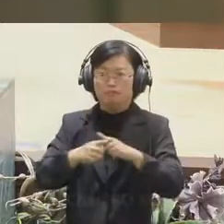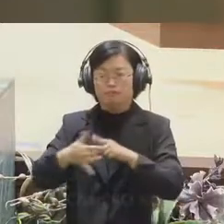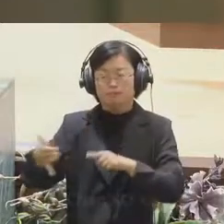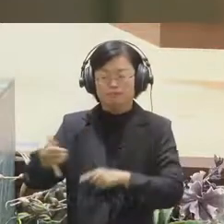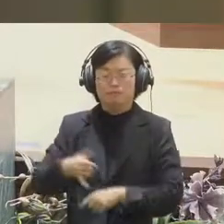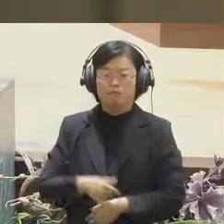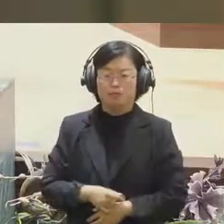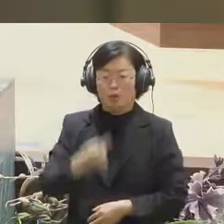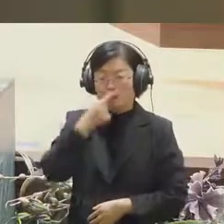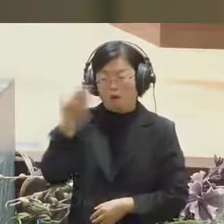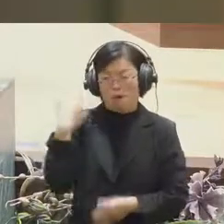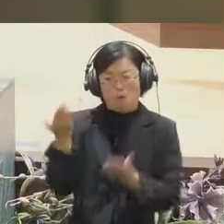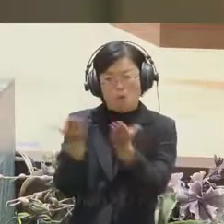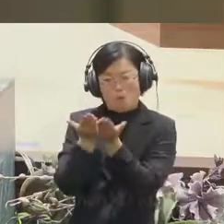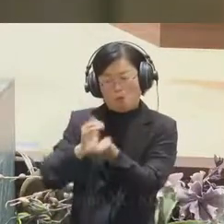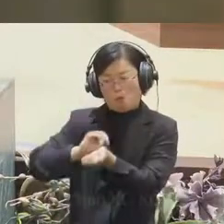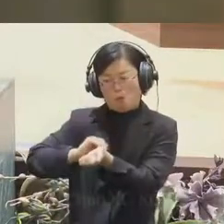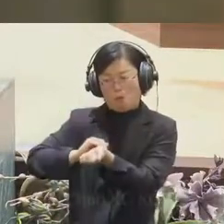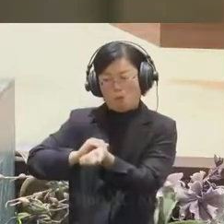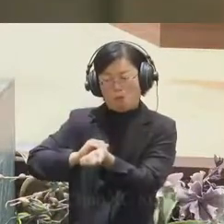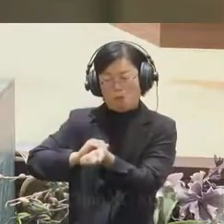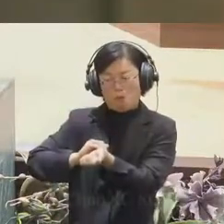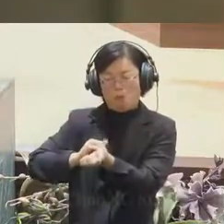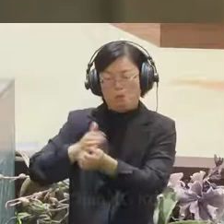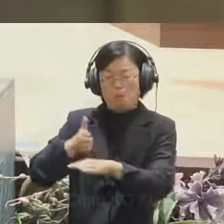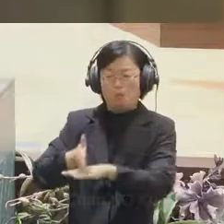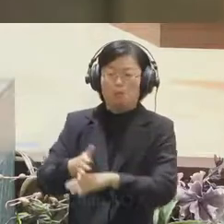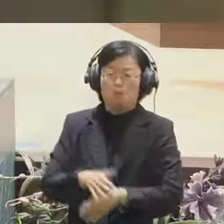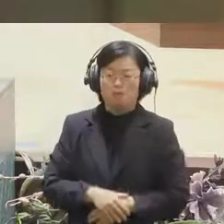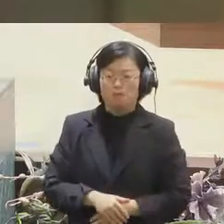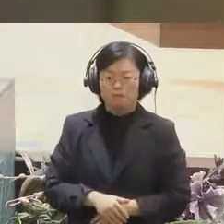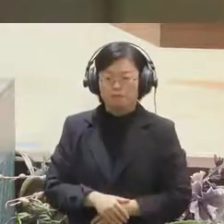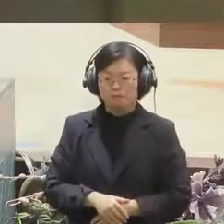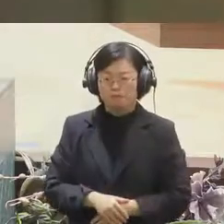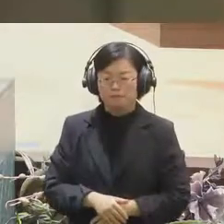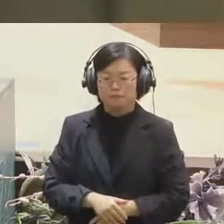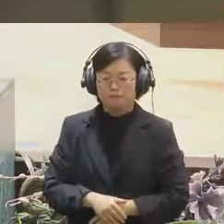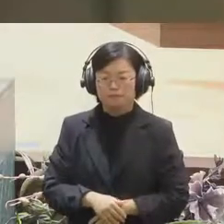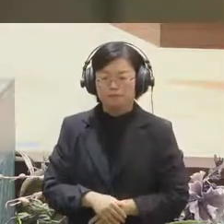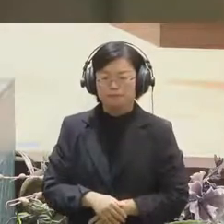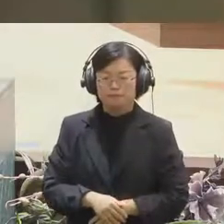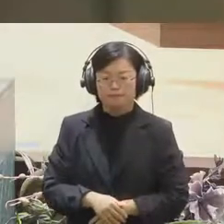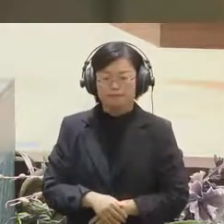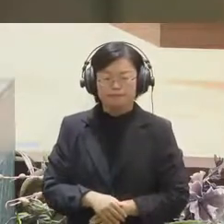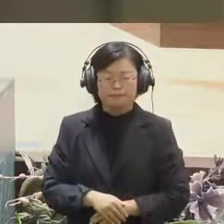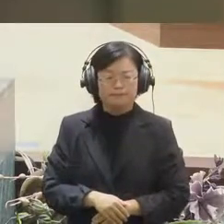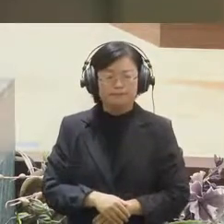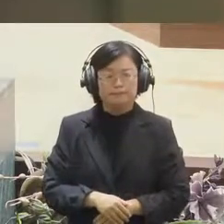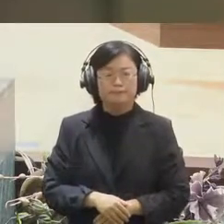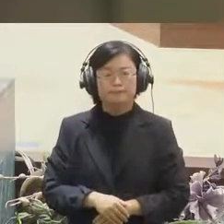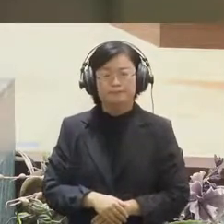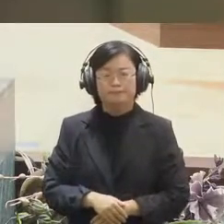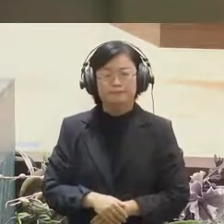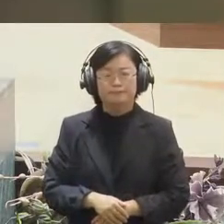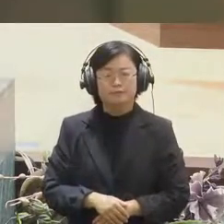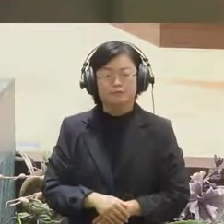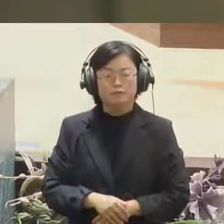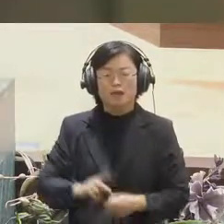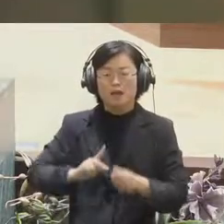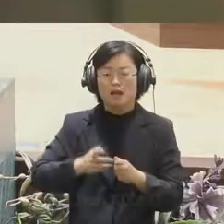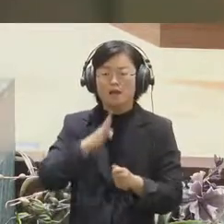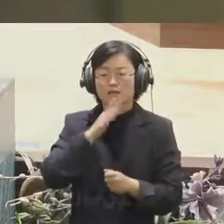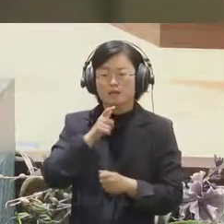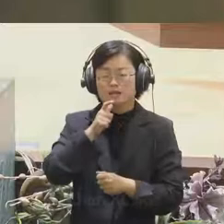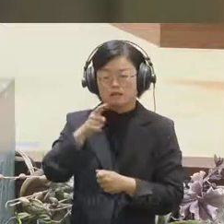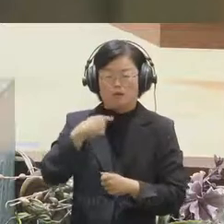doctorbut I also the tech analystso I built the civil toolscle